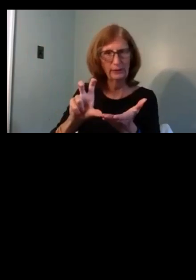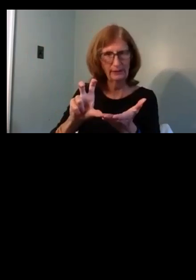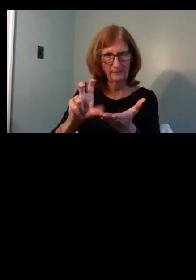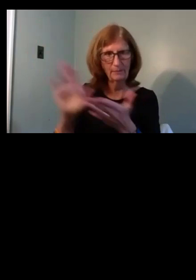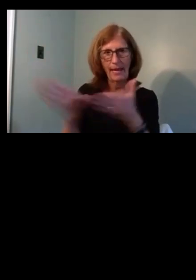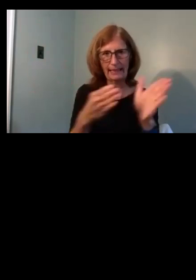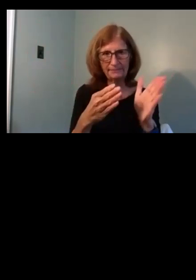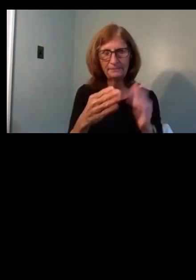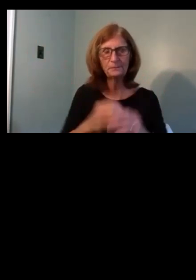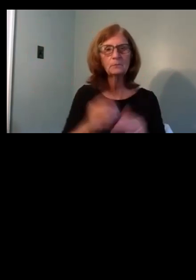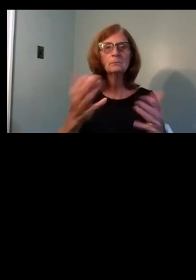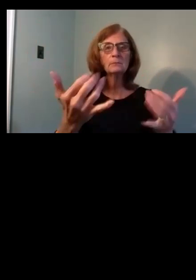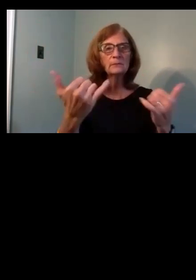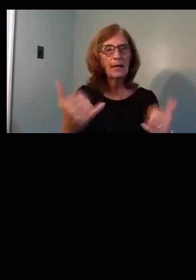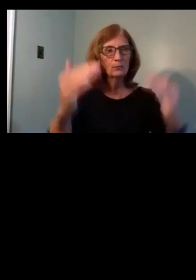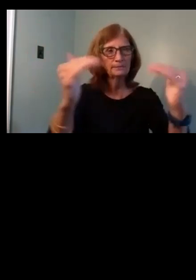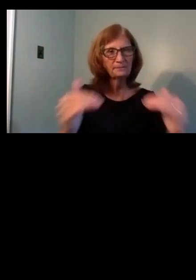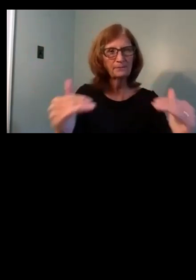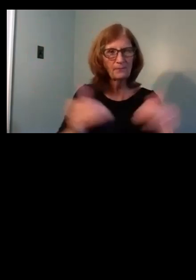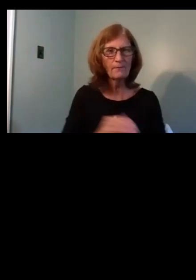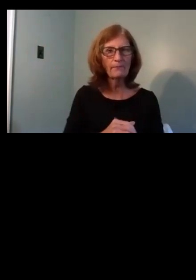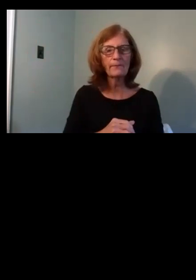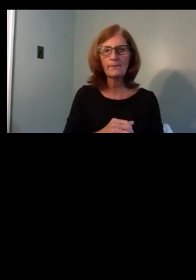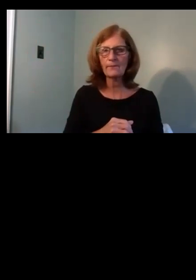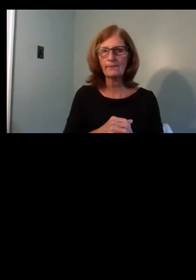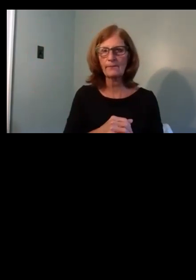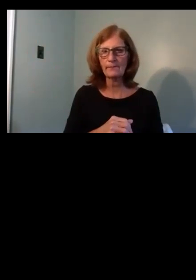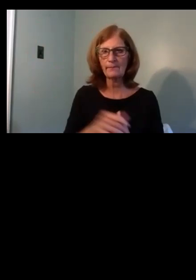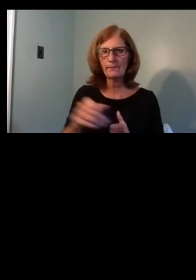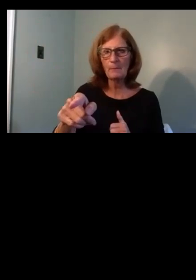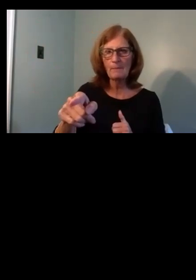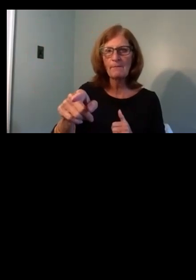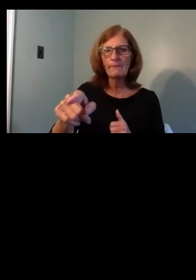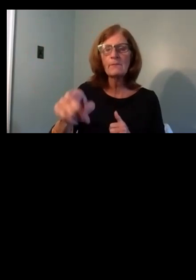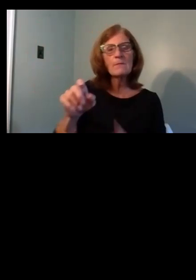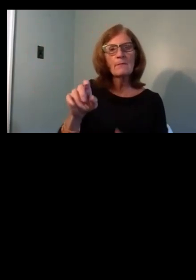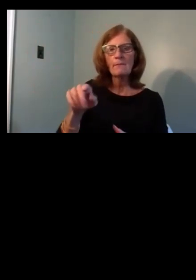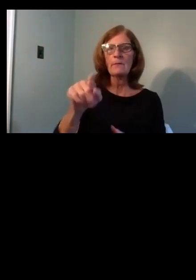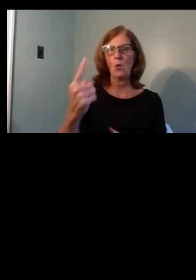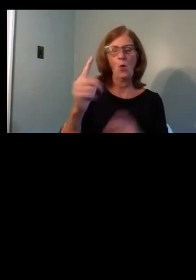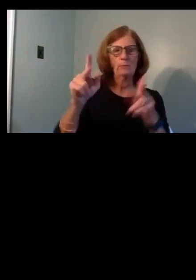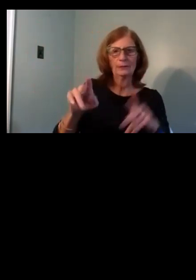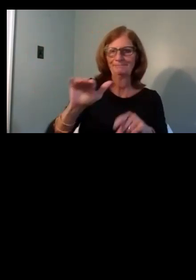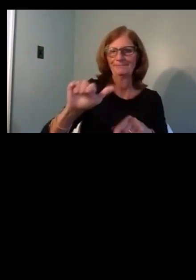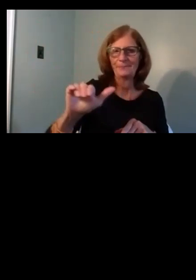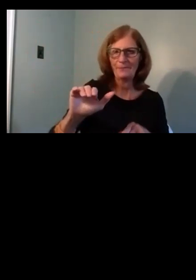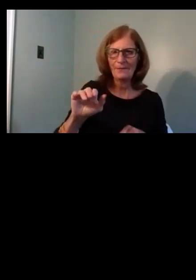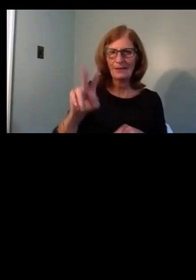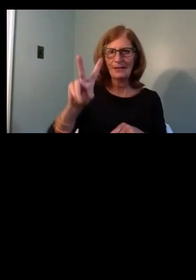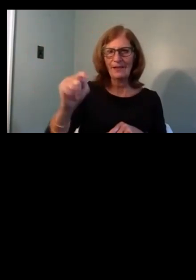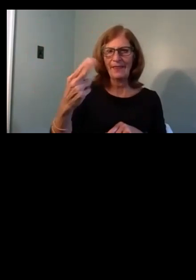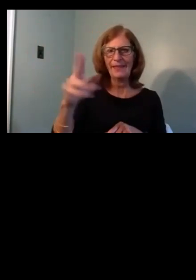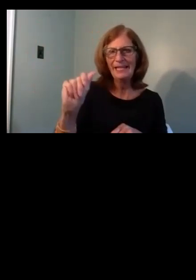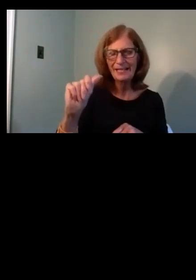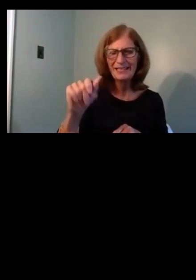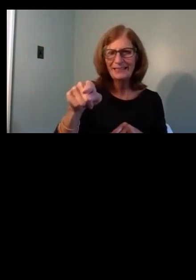Next slide, please. Um, Bethina, you're still, uh, cutting in and out. Shana, are you able